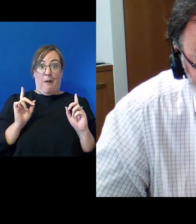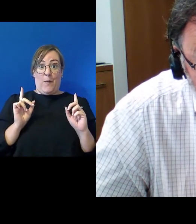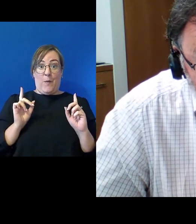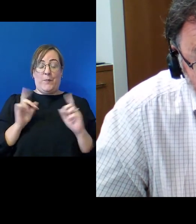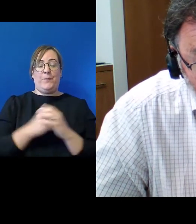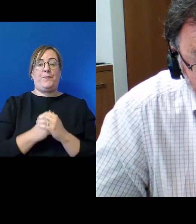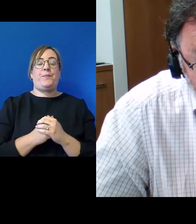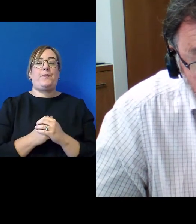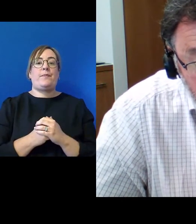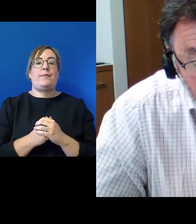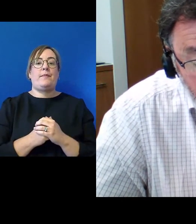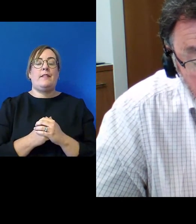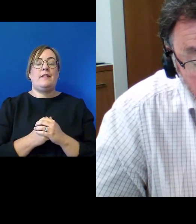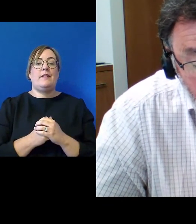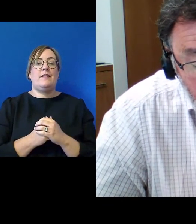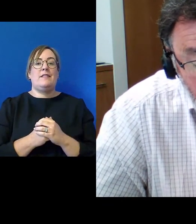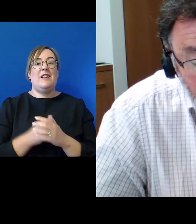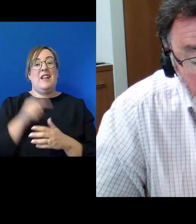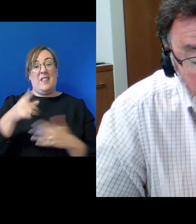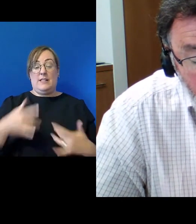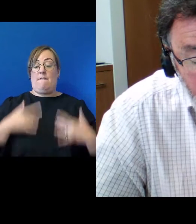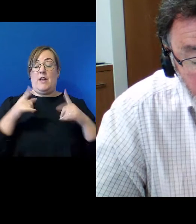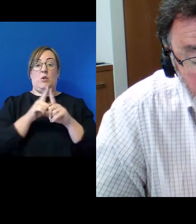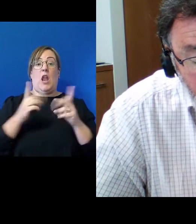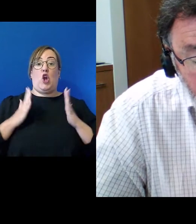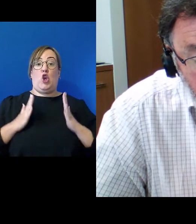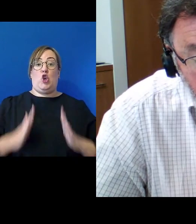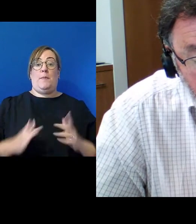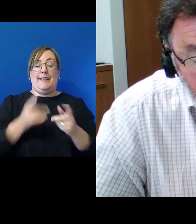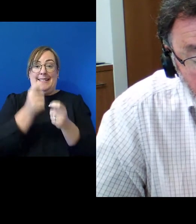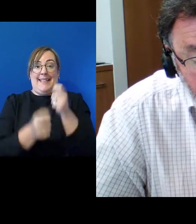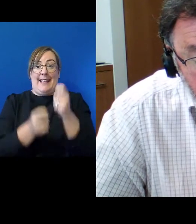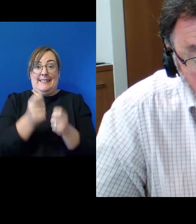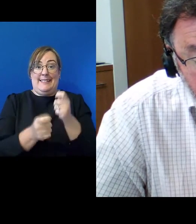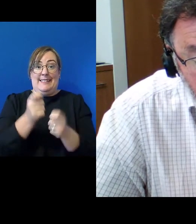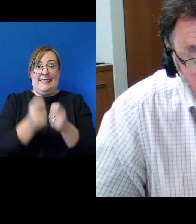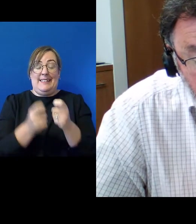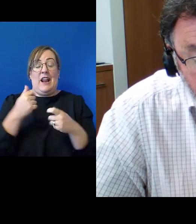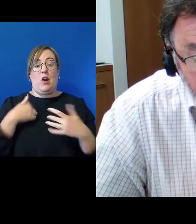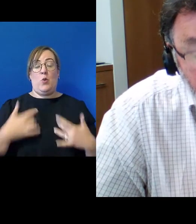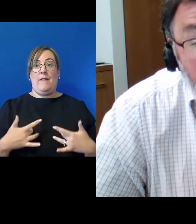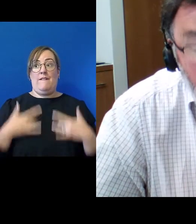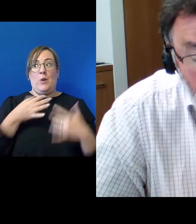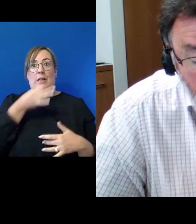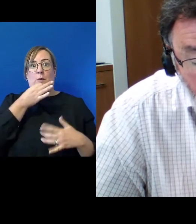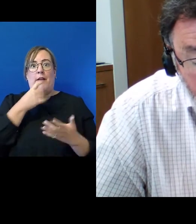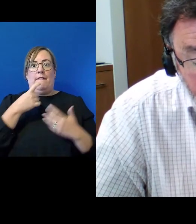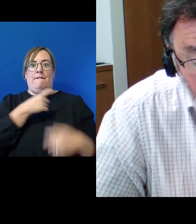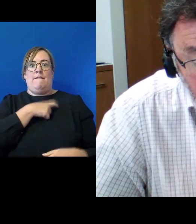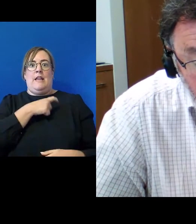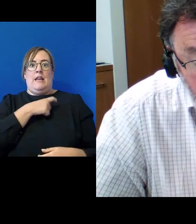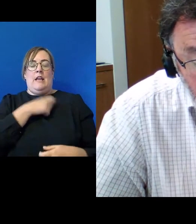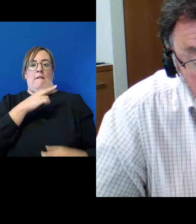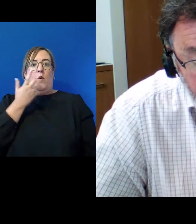after all, been a very human experiment and it would be strange indeed if we did not feel a measure of fear for our